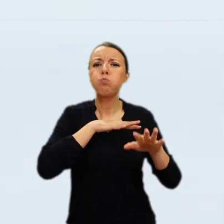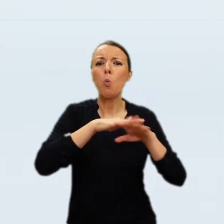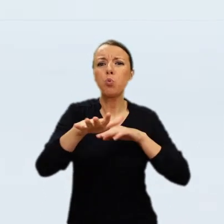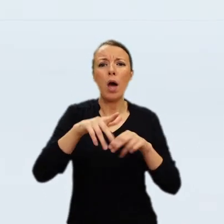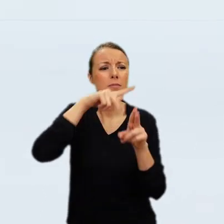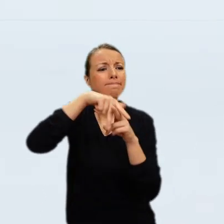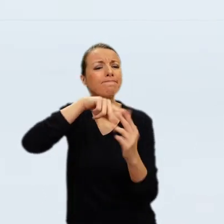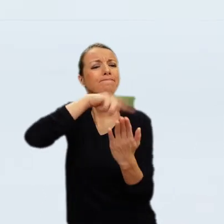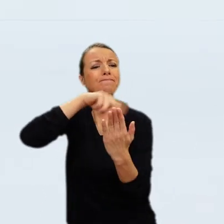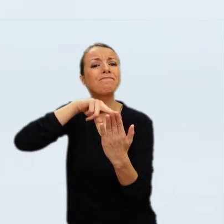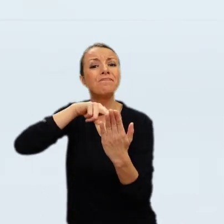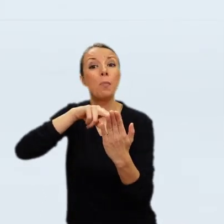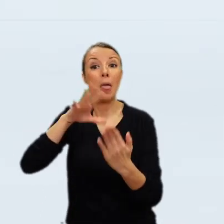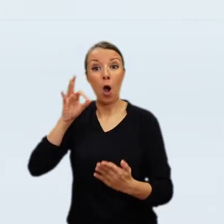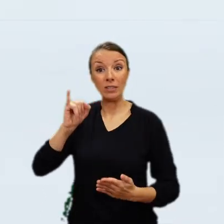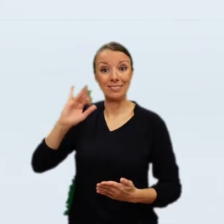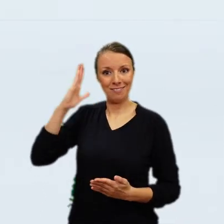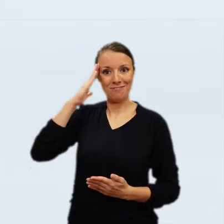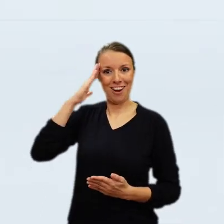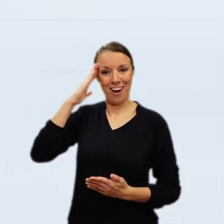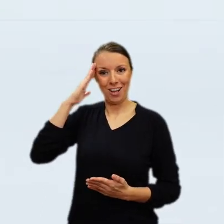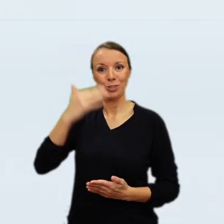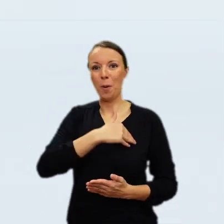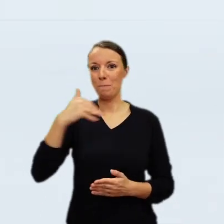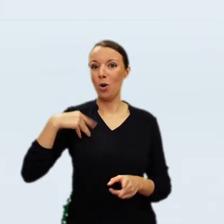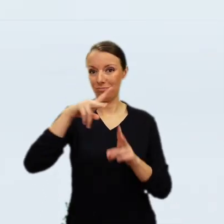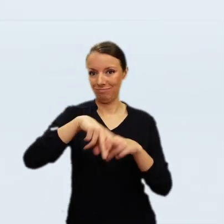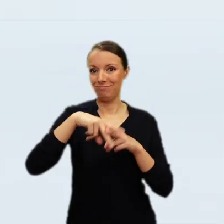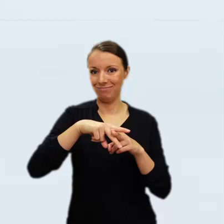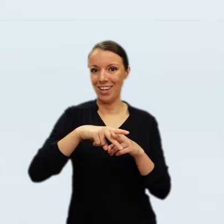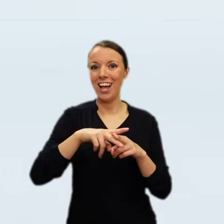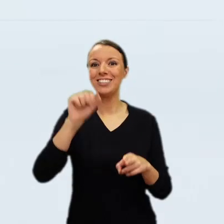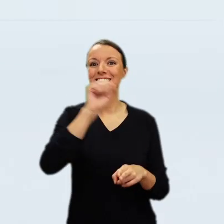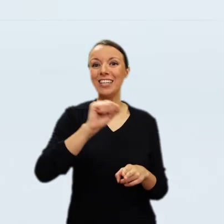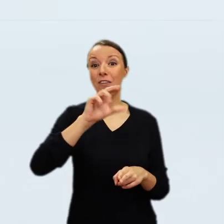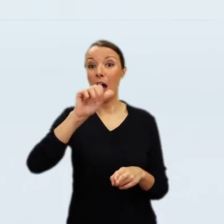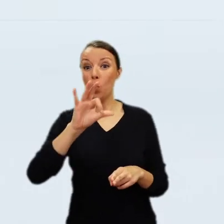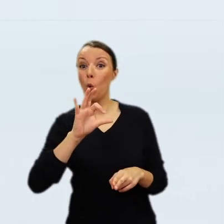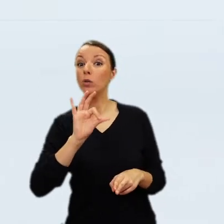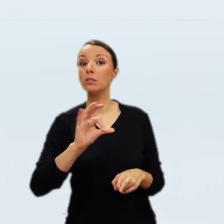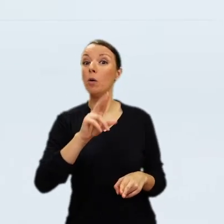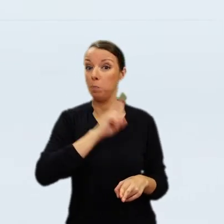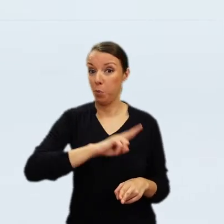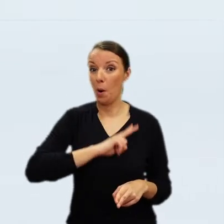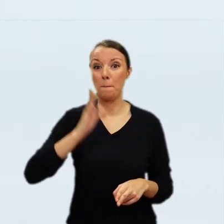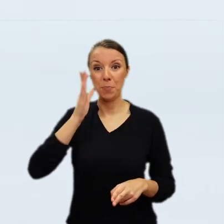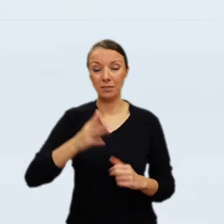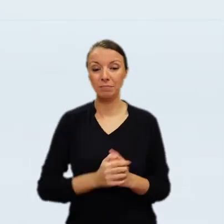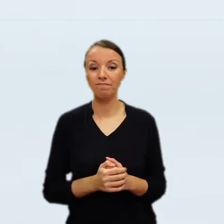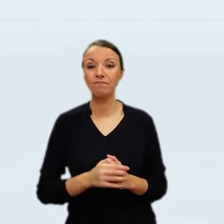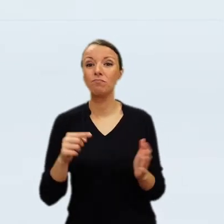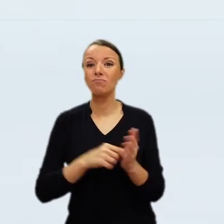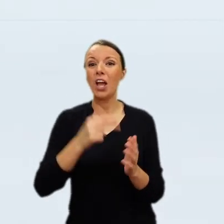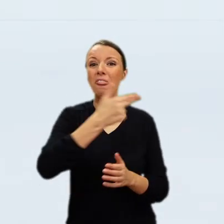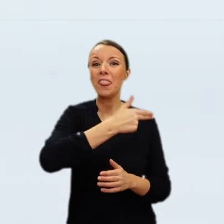enlarged, and it is impossible now to hang the painting where the king knew it. This photograph was taken last week and shows more or less how